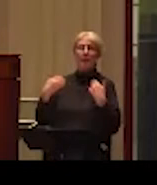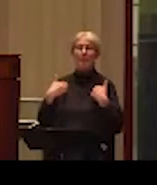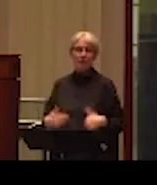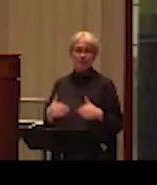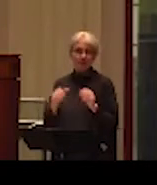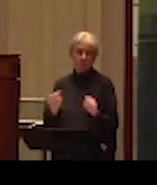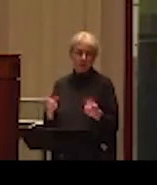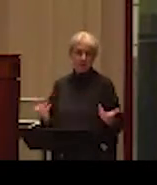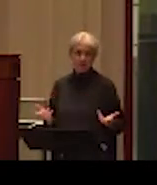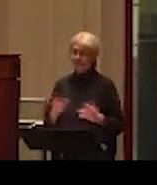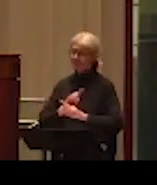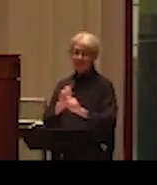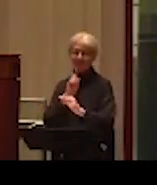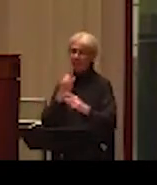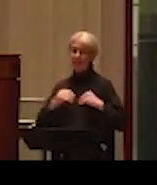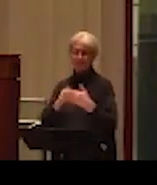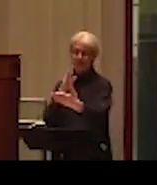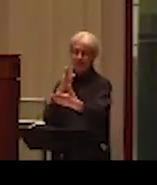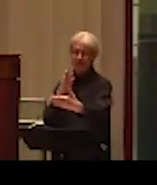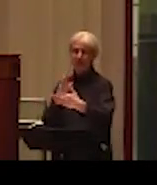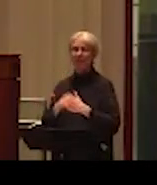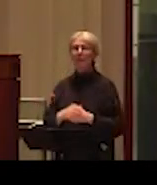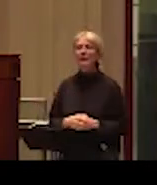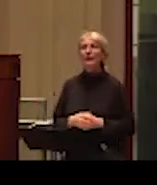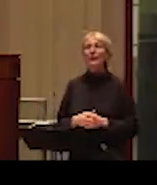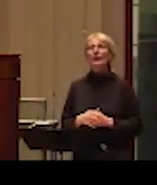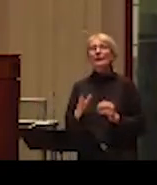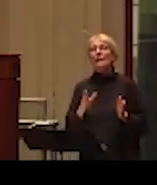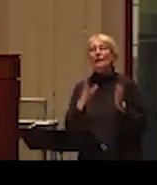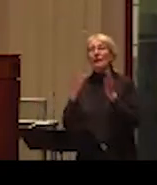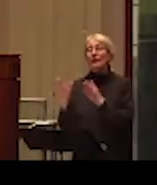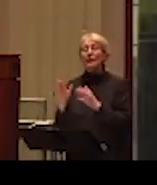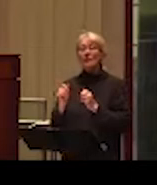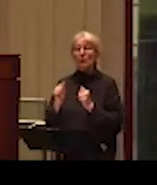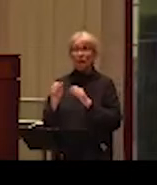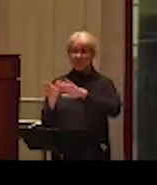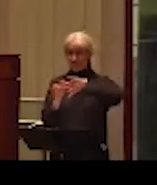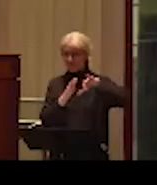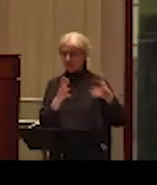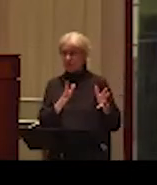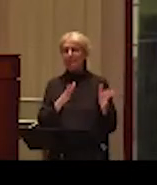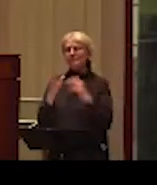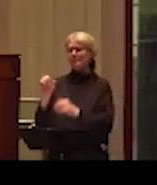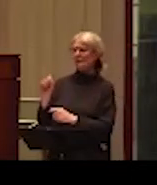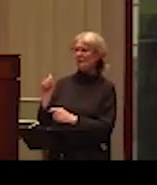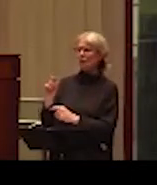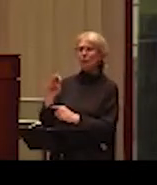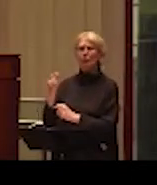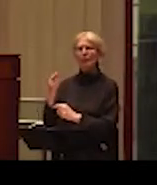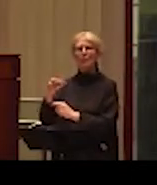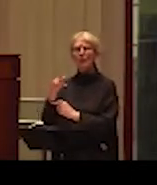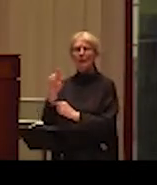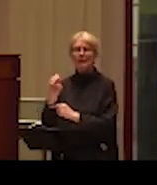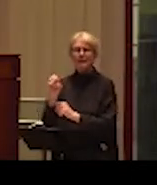Okay. With, with that housekeeping out of the way, I'd like to share a little bit of context about the Sterling prize. Uh,